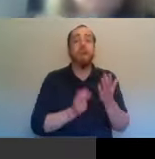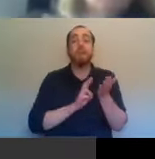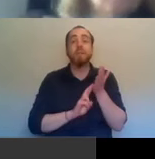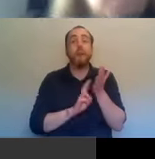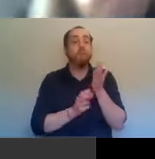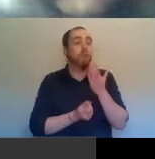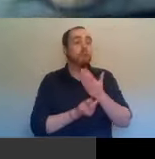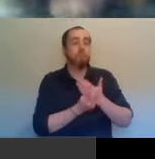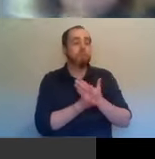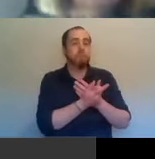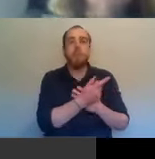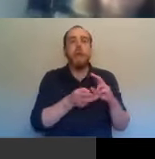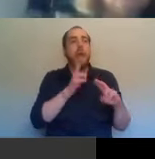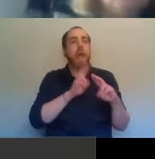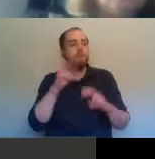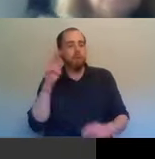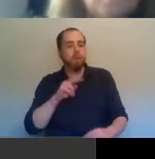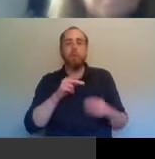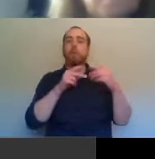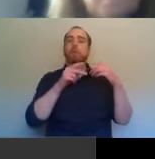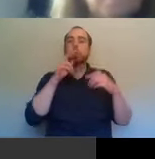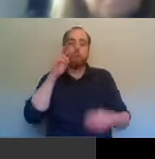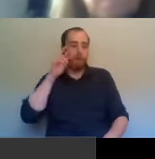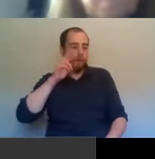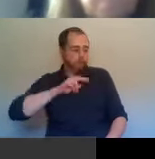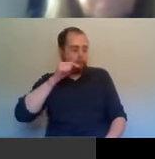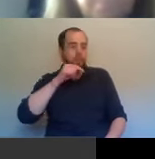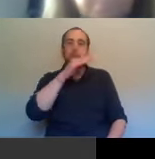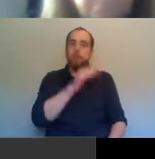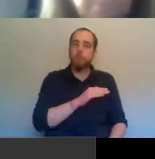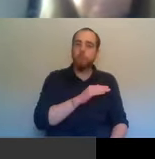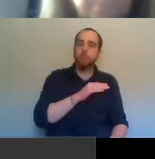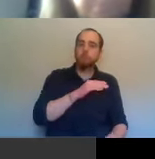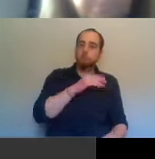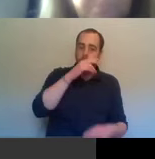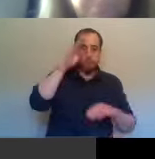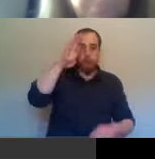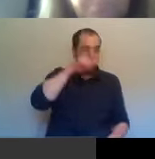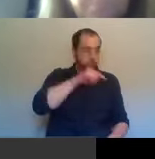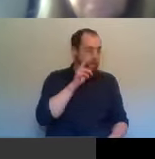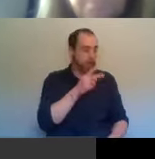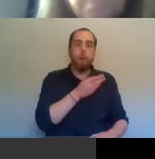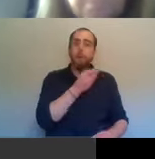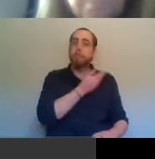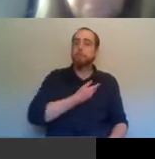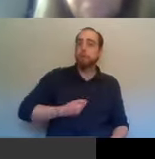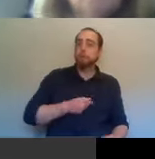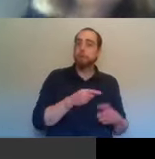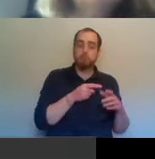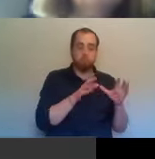looked across the border and they saw the decline of the Irish of the, um, Protestant population in the South and the Protestant population became